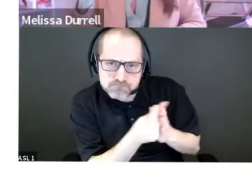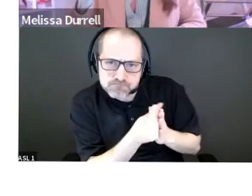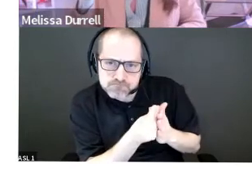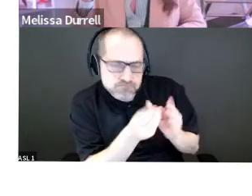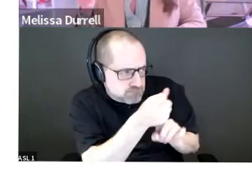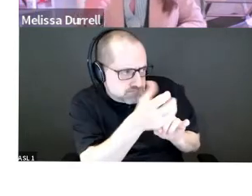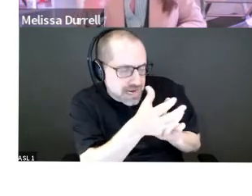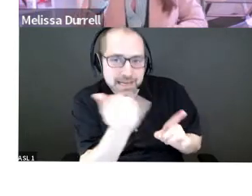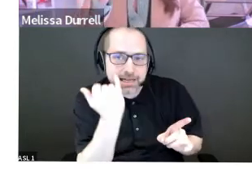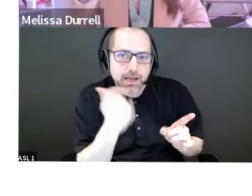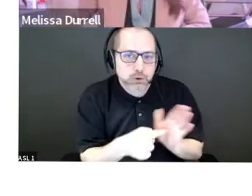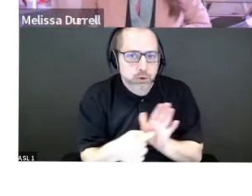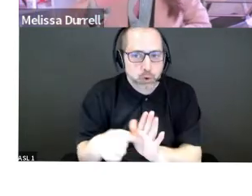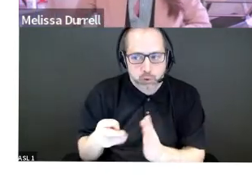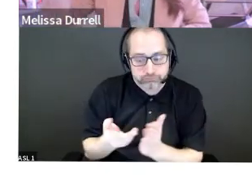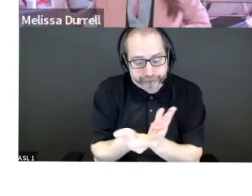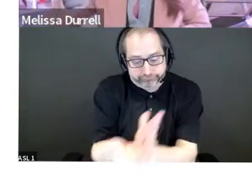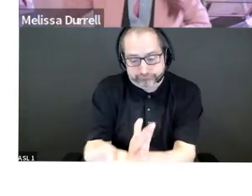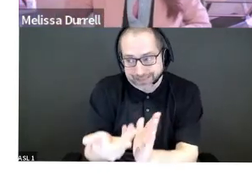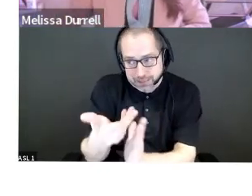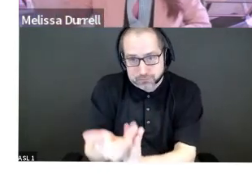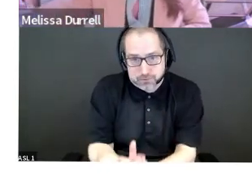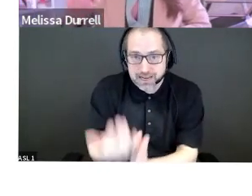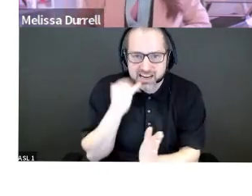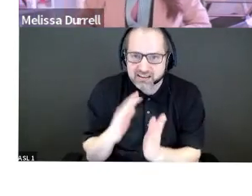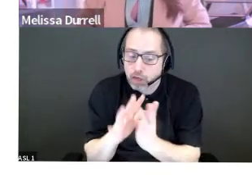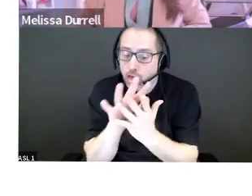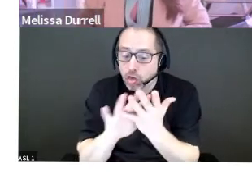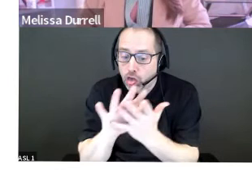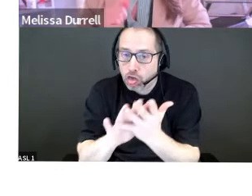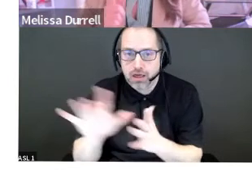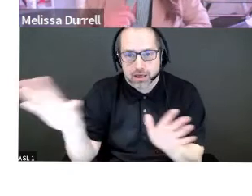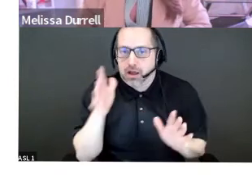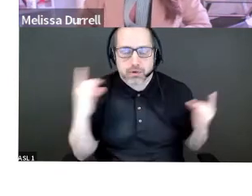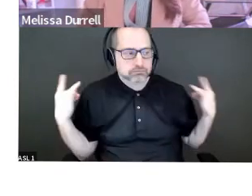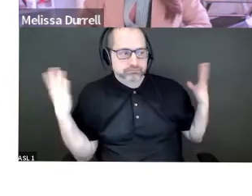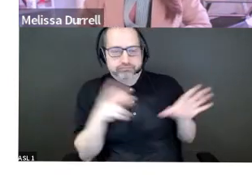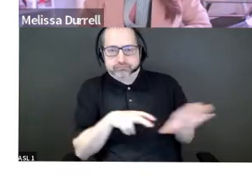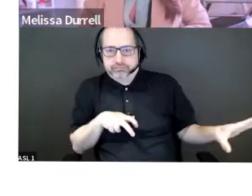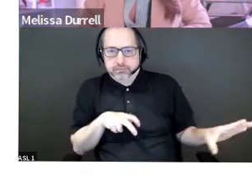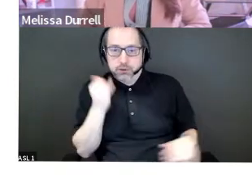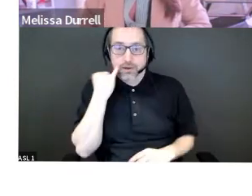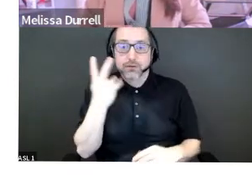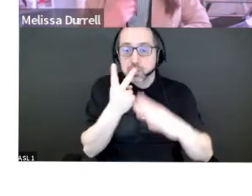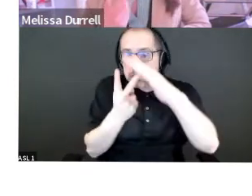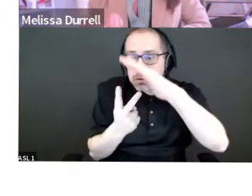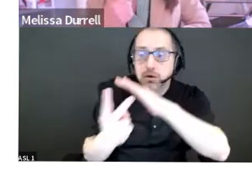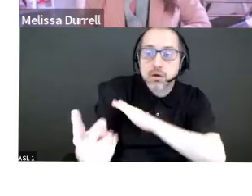they're going to walk fast. So if you are, uh, putting some big numbers out into the future, make sure you can back it up.